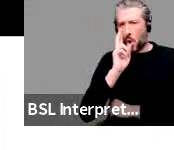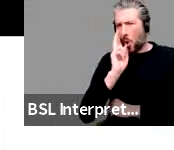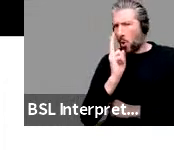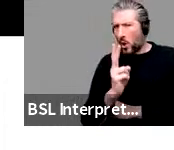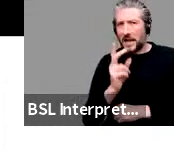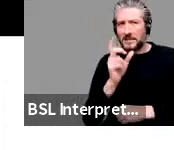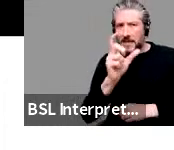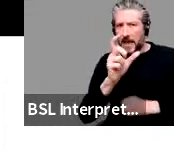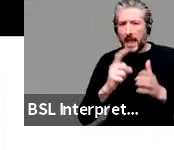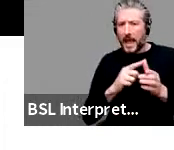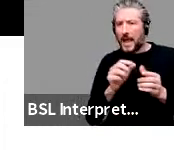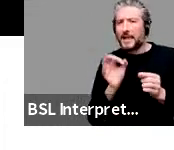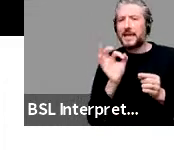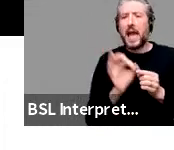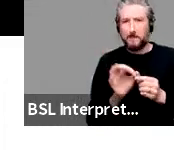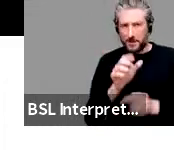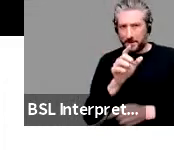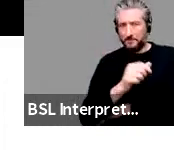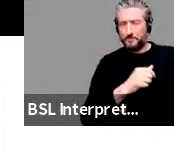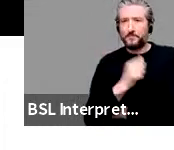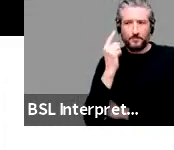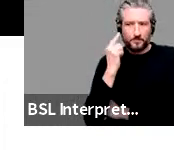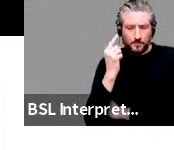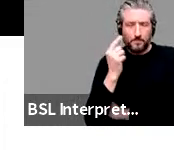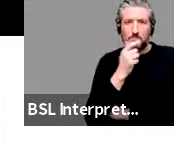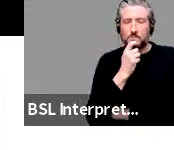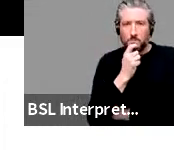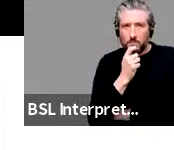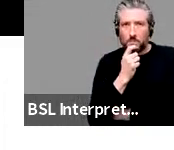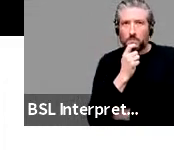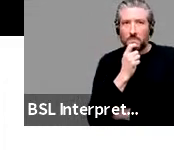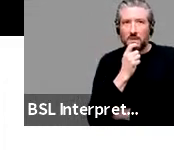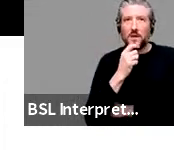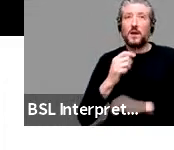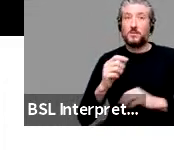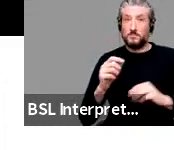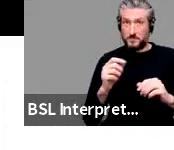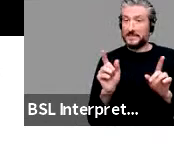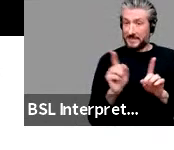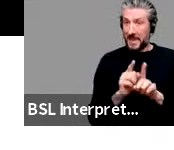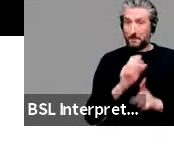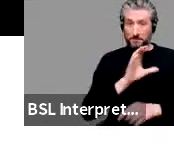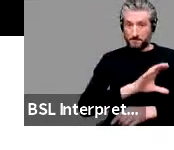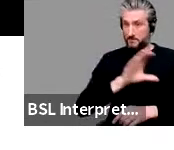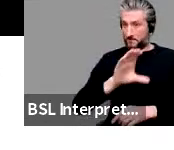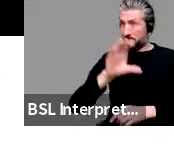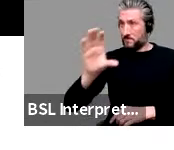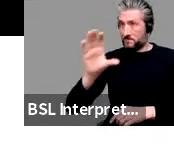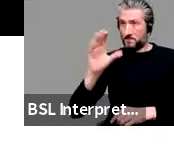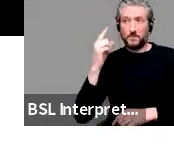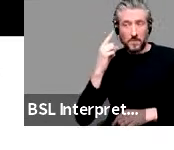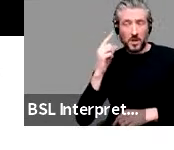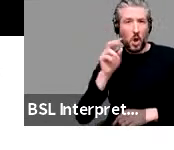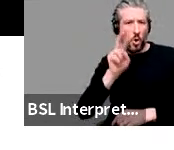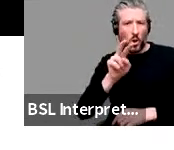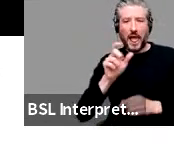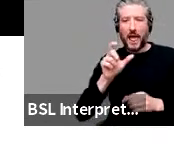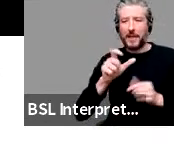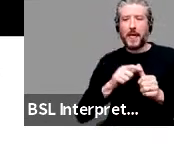here, look at the cap. And again, for this one, they'd also here, look at the cap. Okay. So,